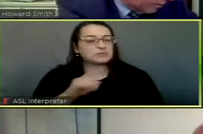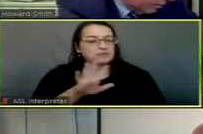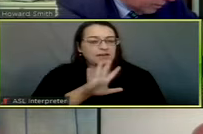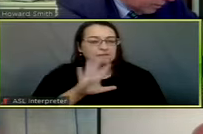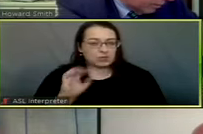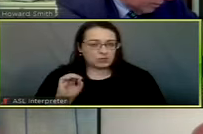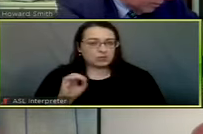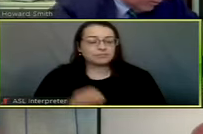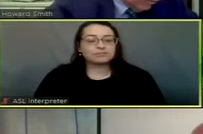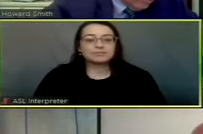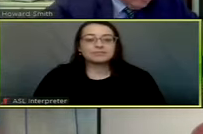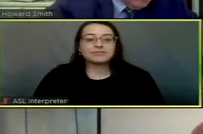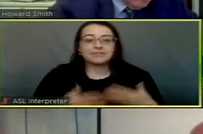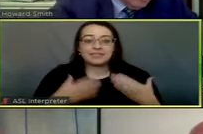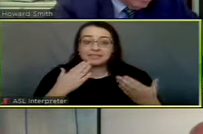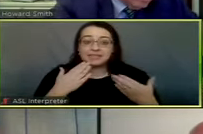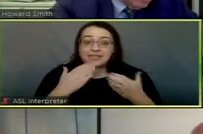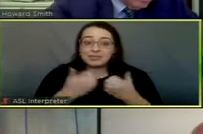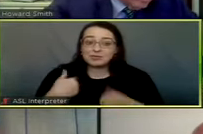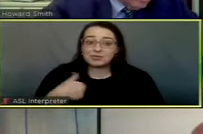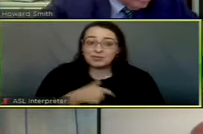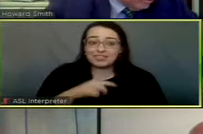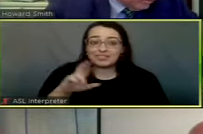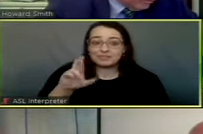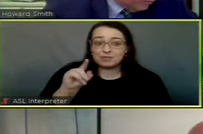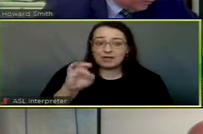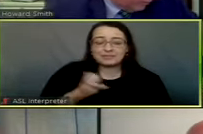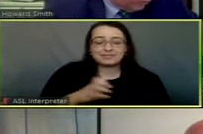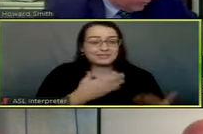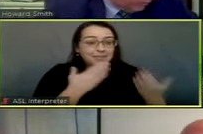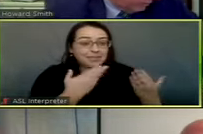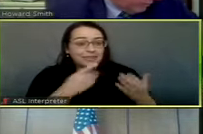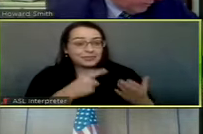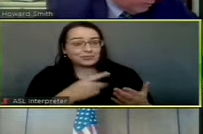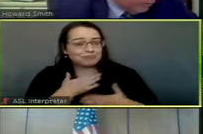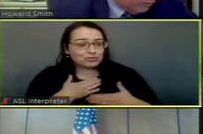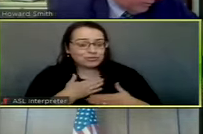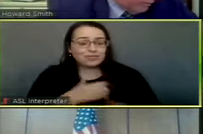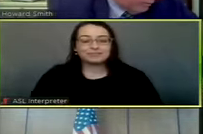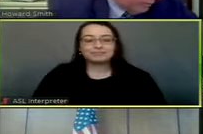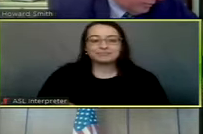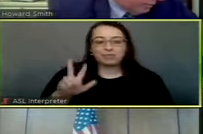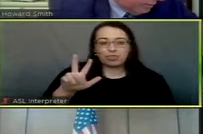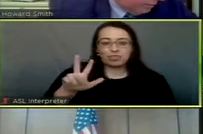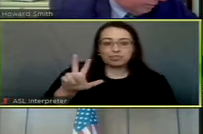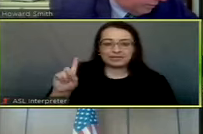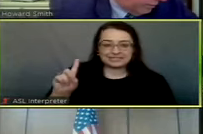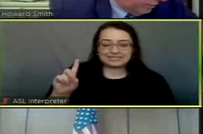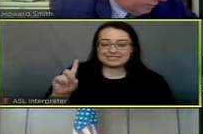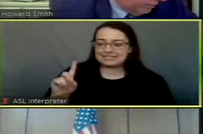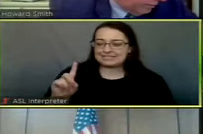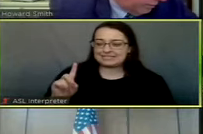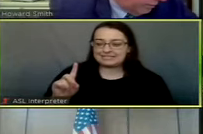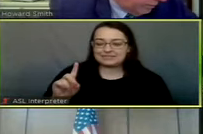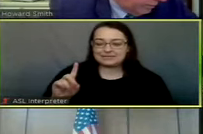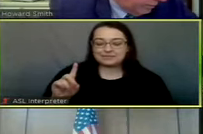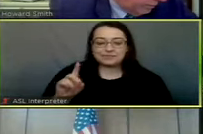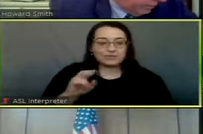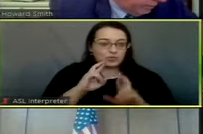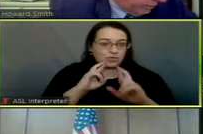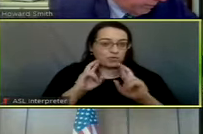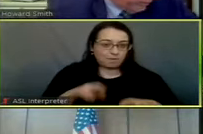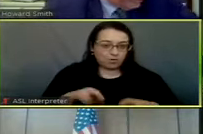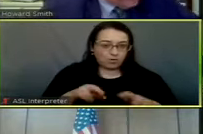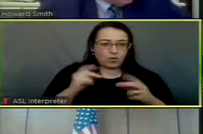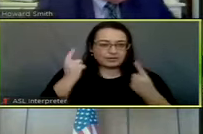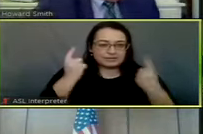Thanks again for being with us, Ronnie. Thank you all. Appreciate it. Item 3D is a report and